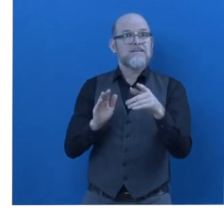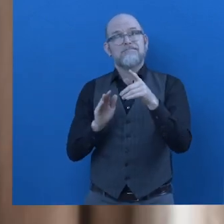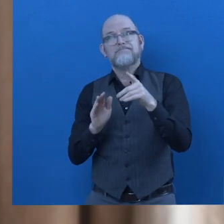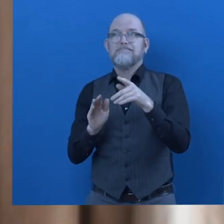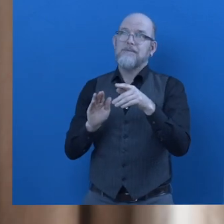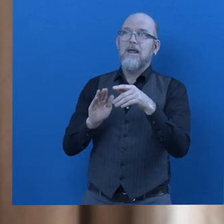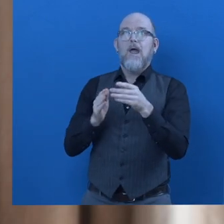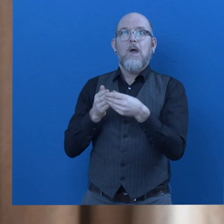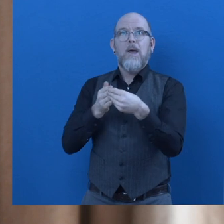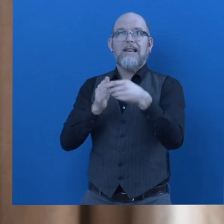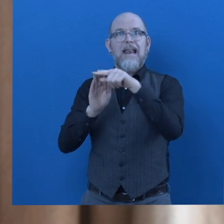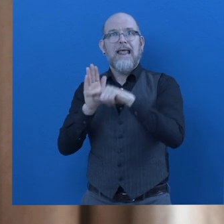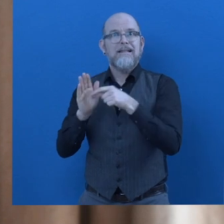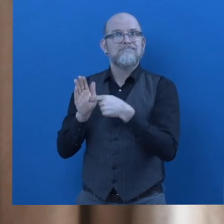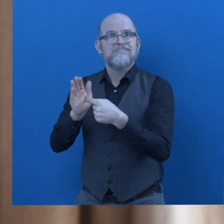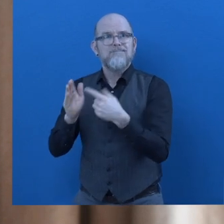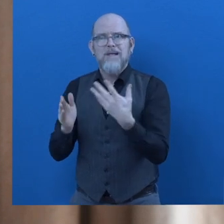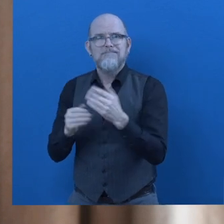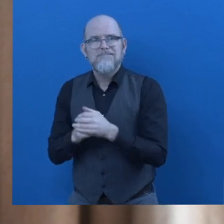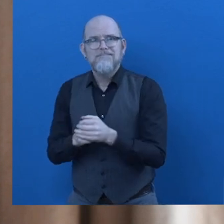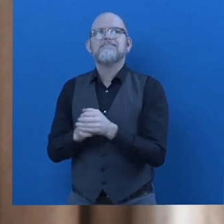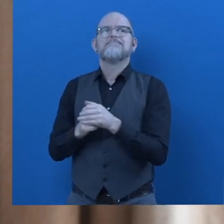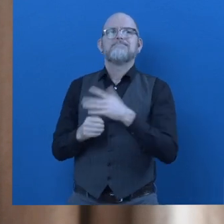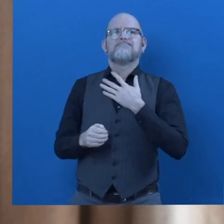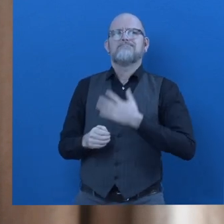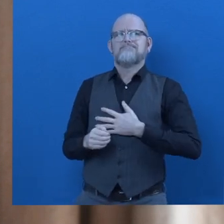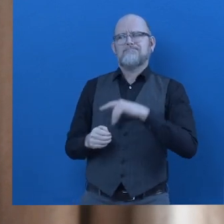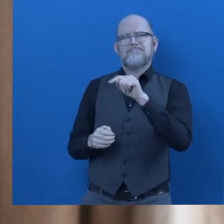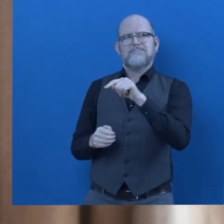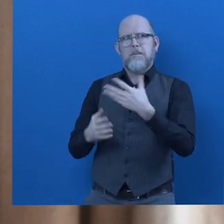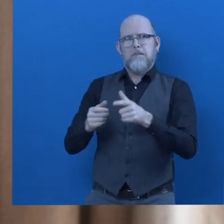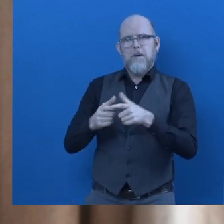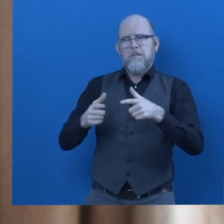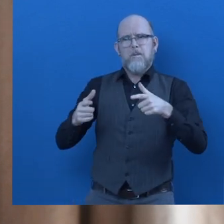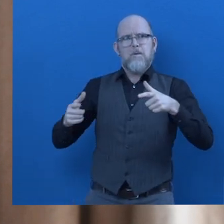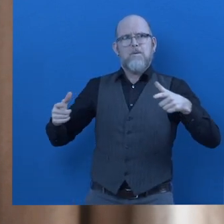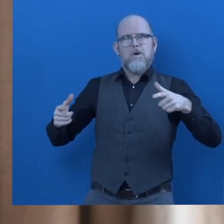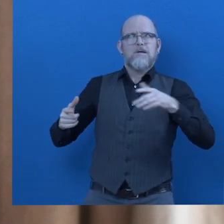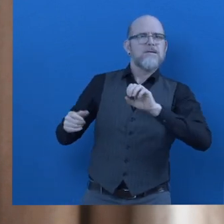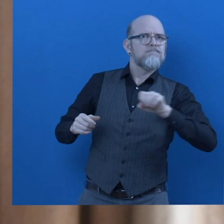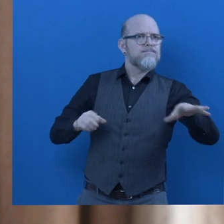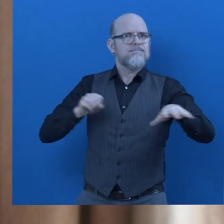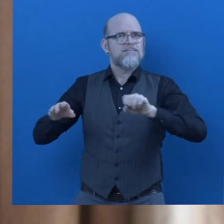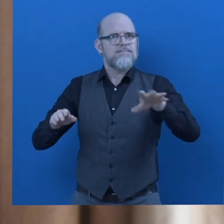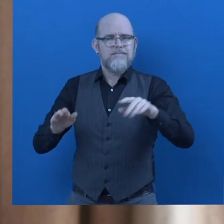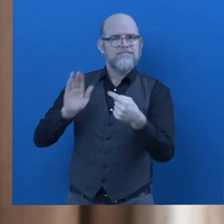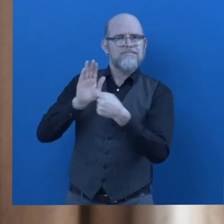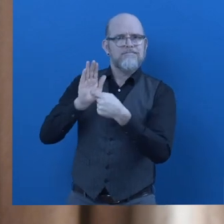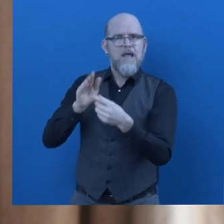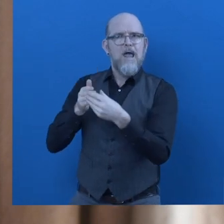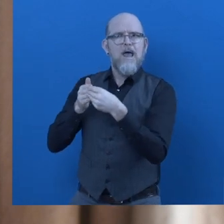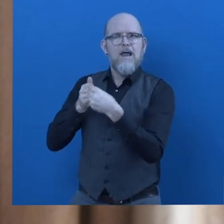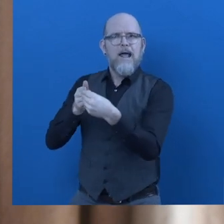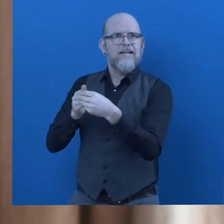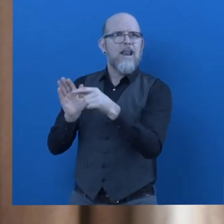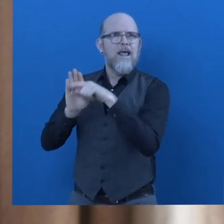In order to scale up the implementation of the guidelines, just we